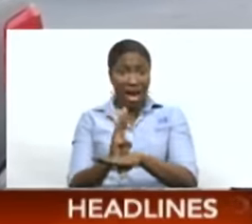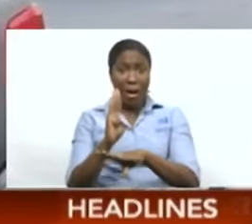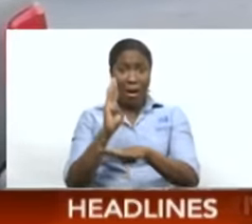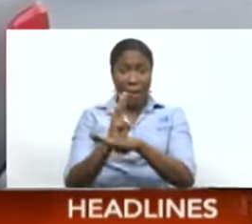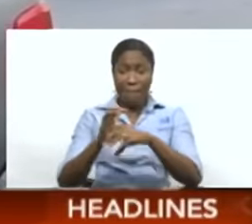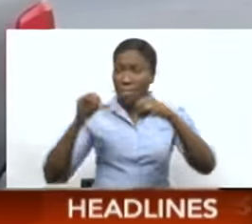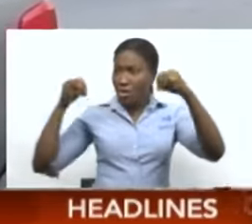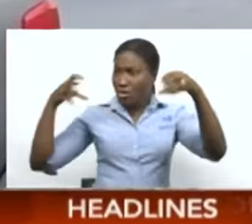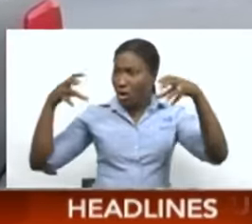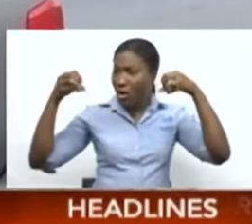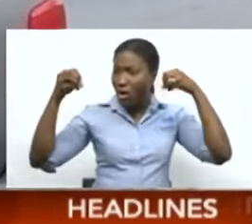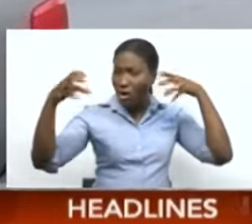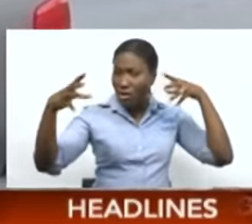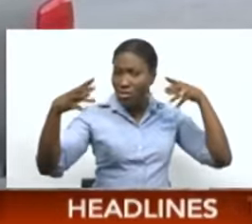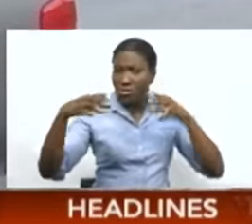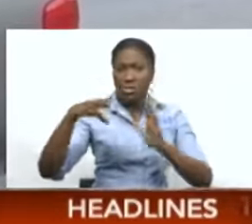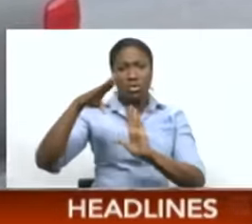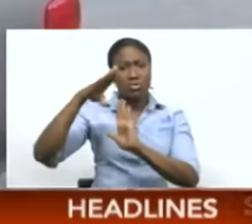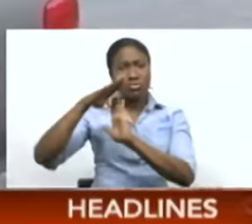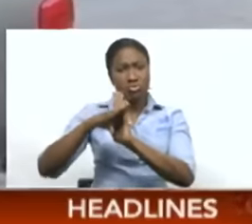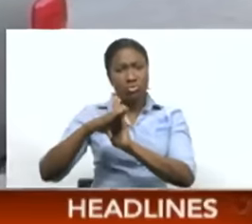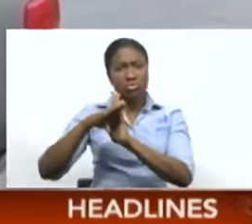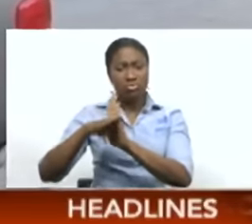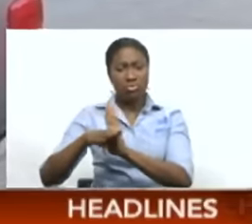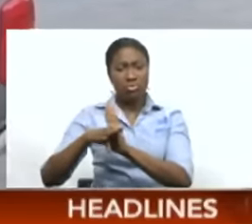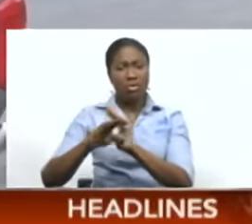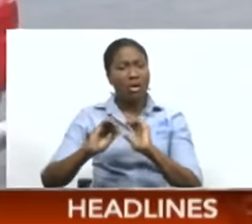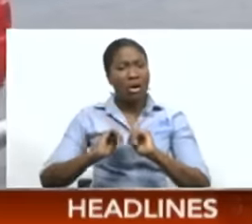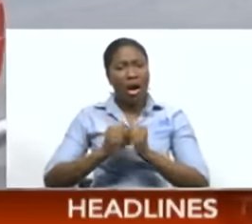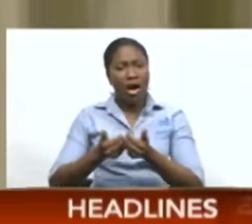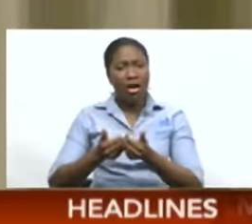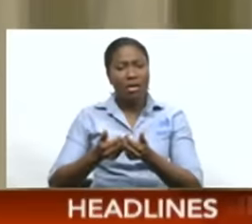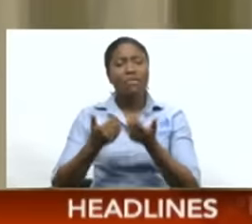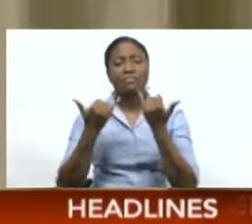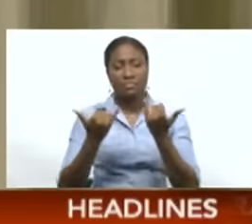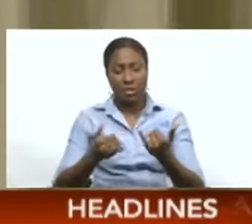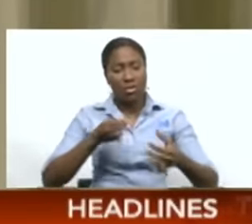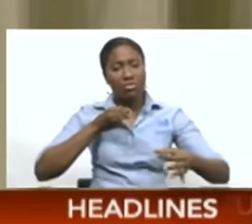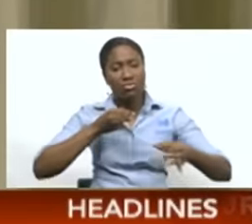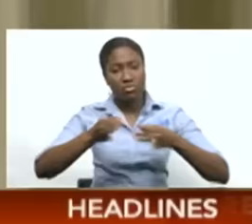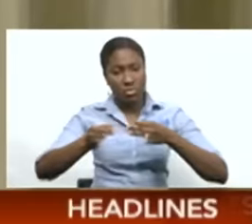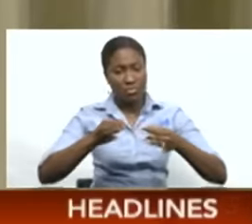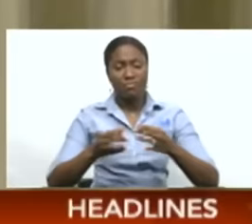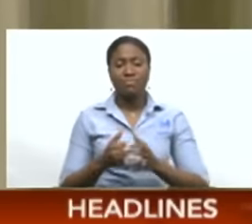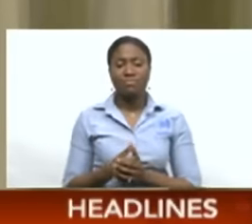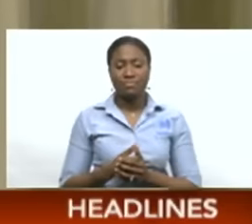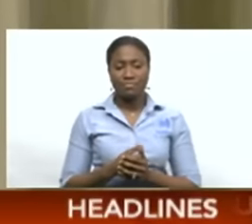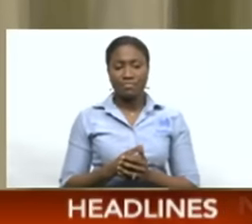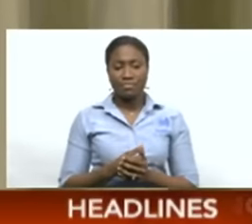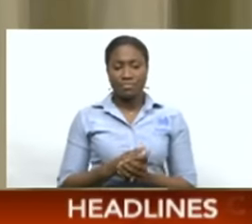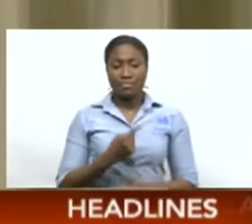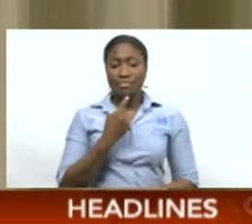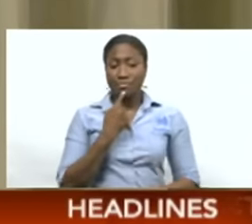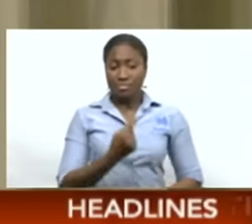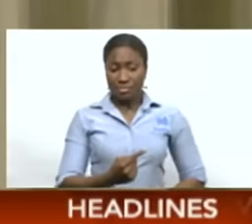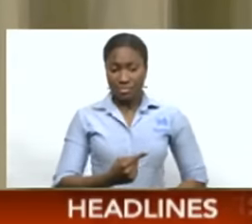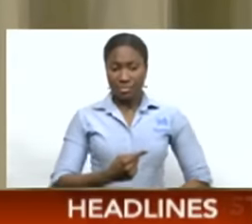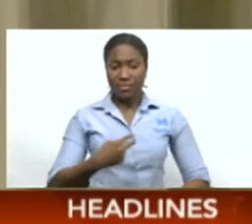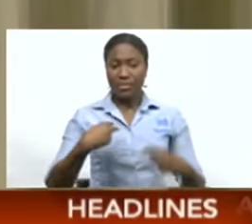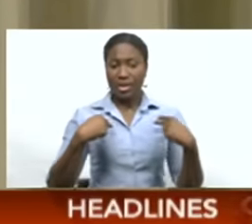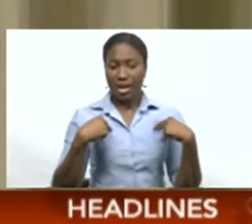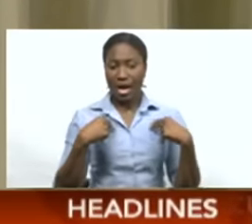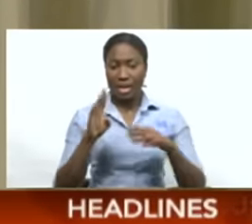RIC explains to us why they were able to benefit from a decrease. In that group, we have small